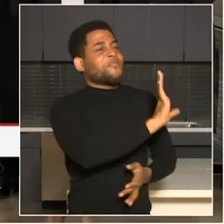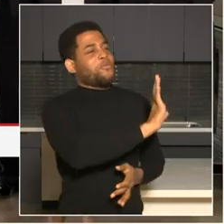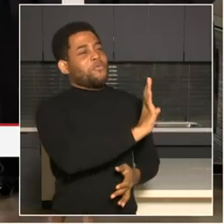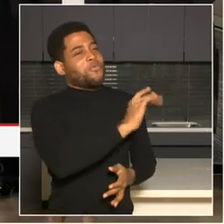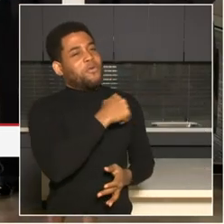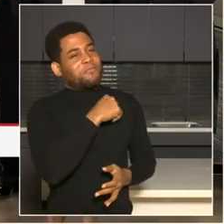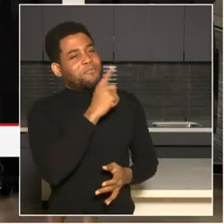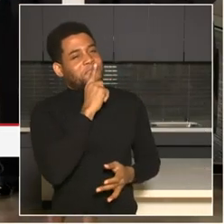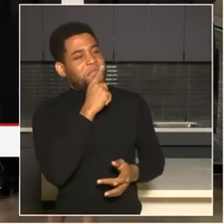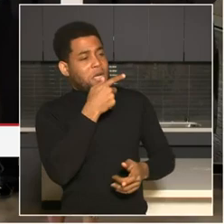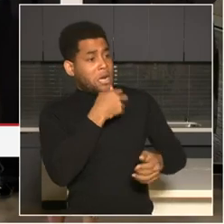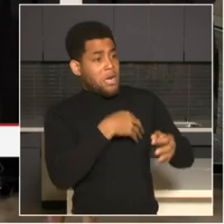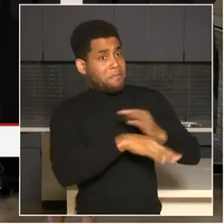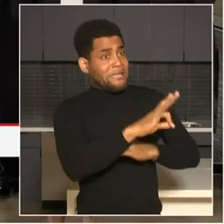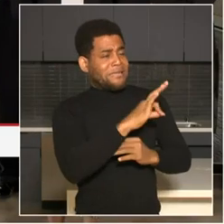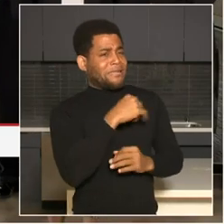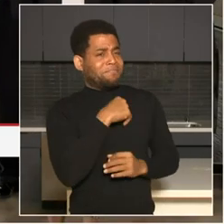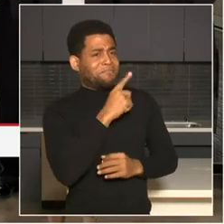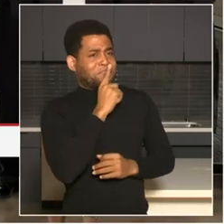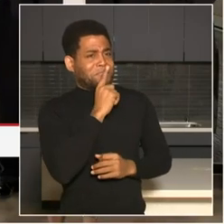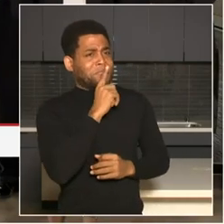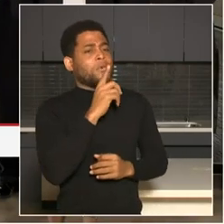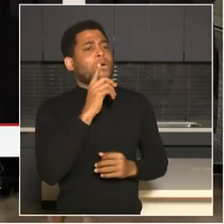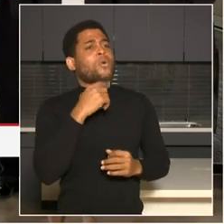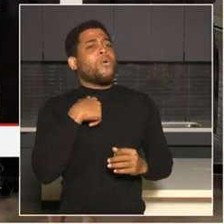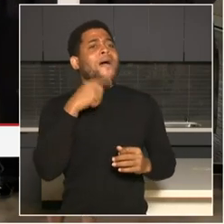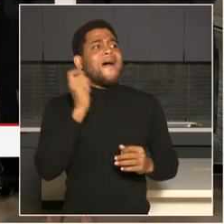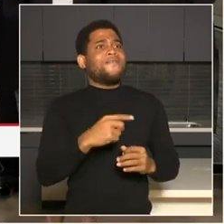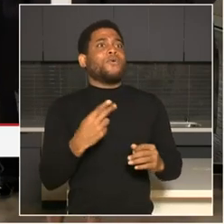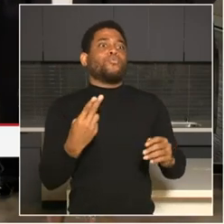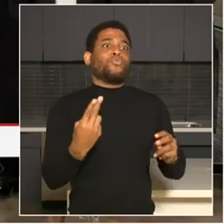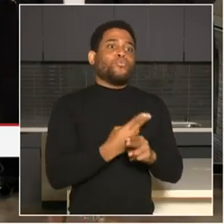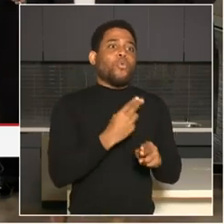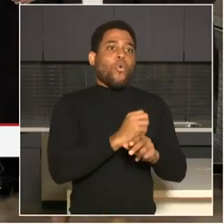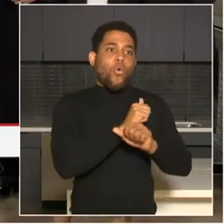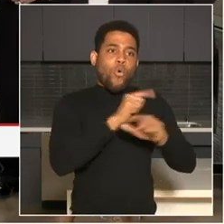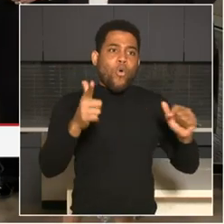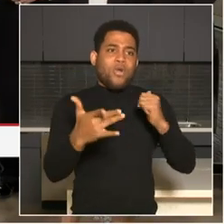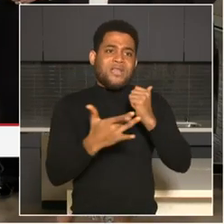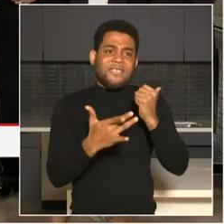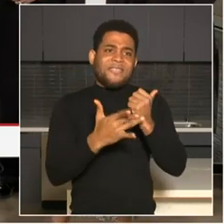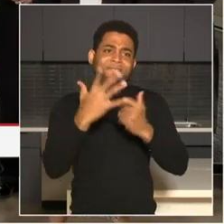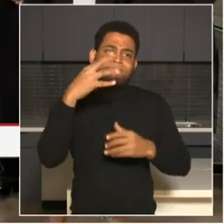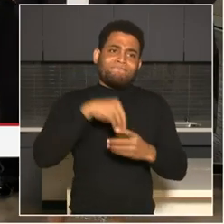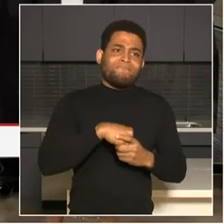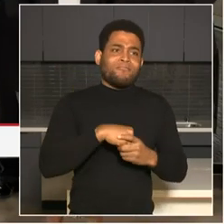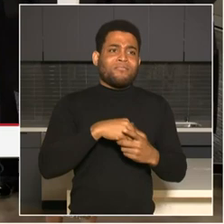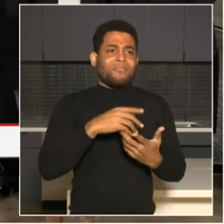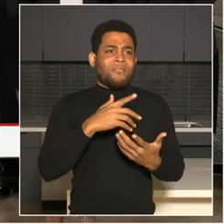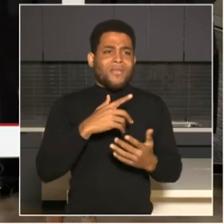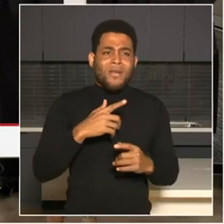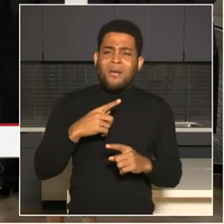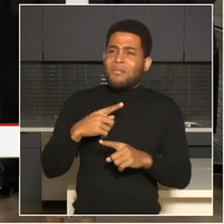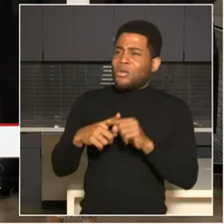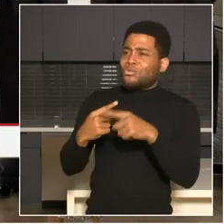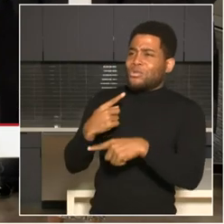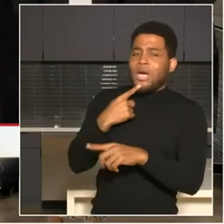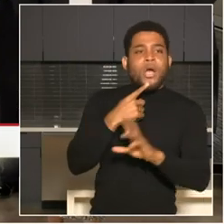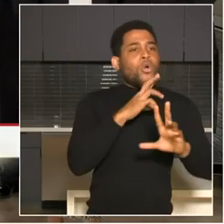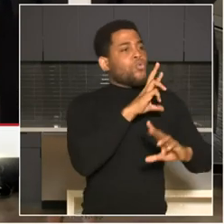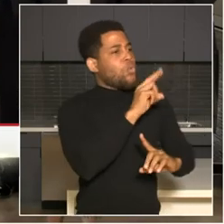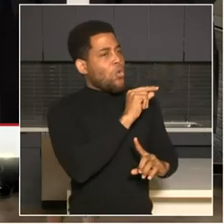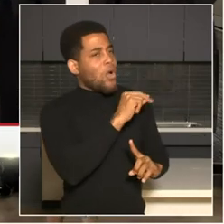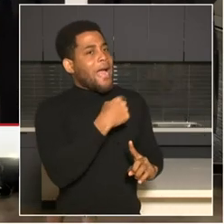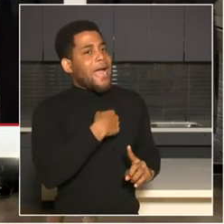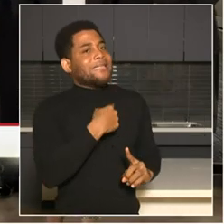we will use all technology, new initiatives in order. I, I didn't say that. I said we will utilize any technology that we